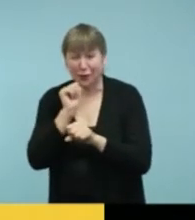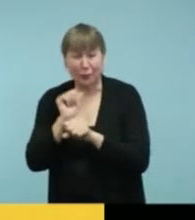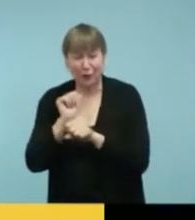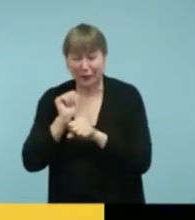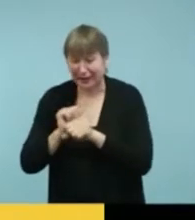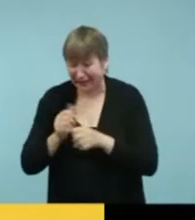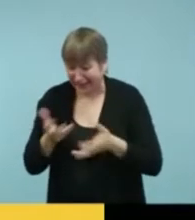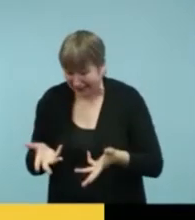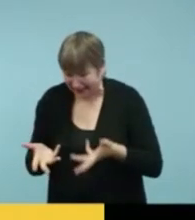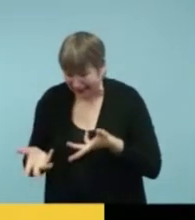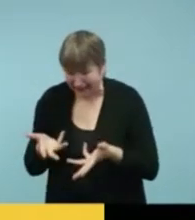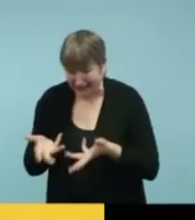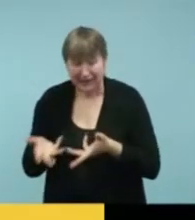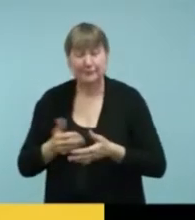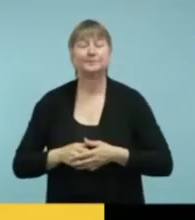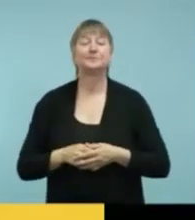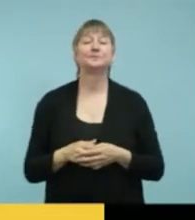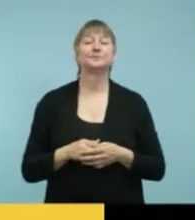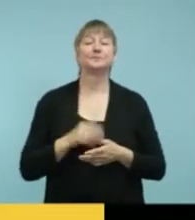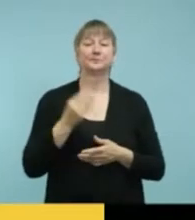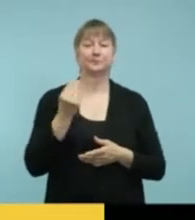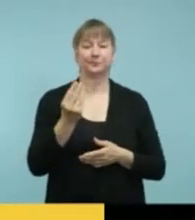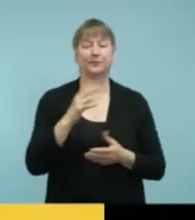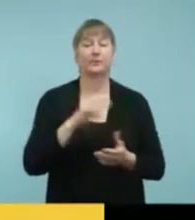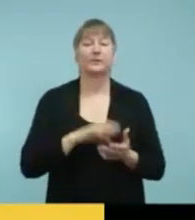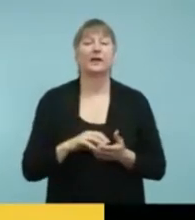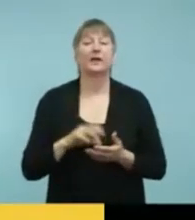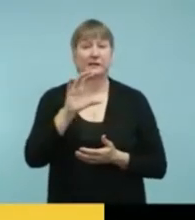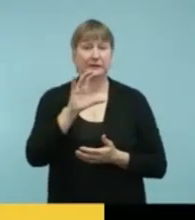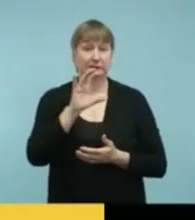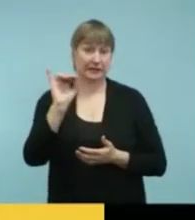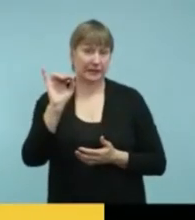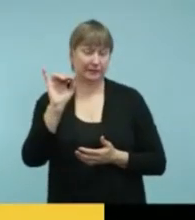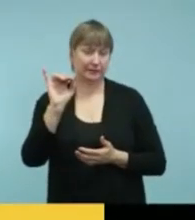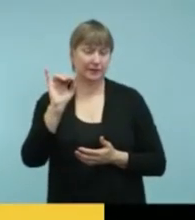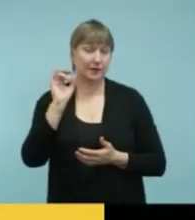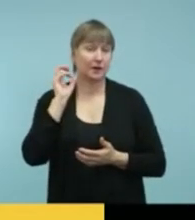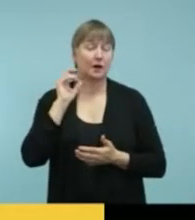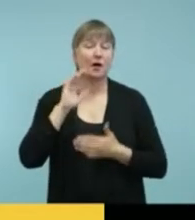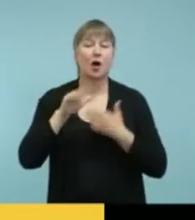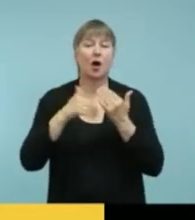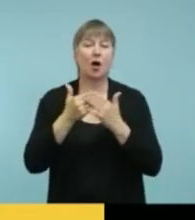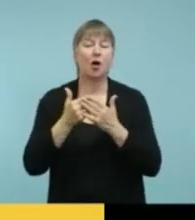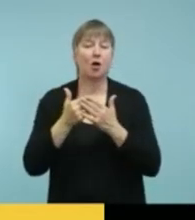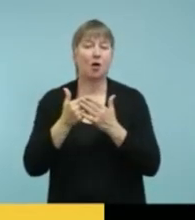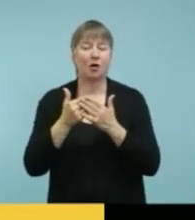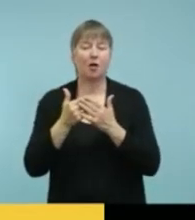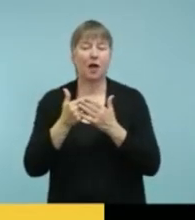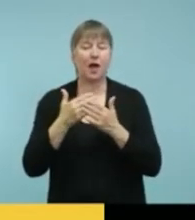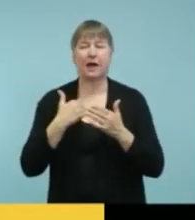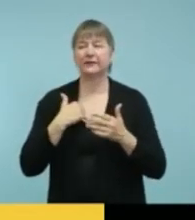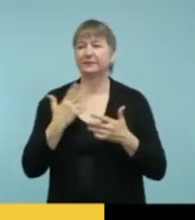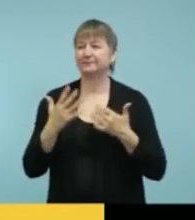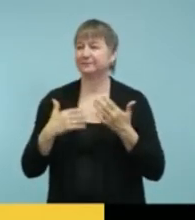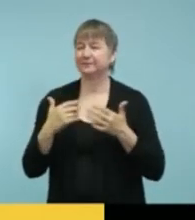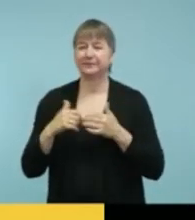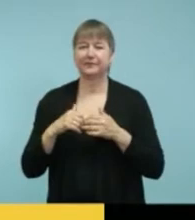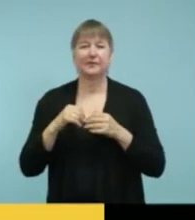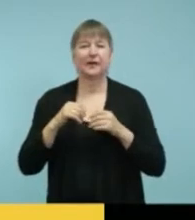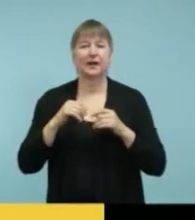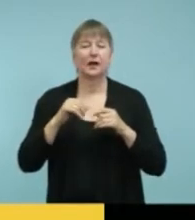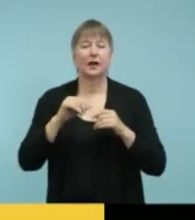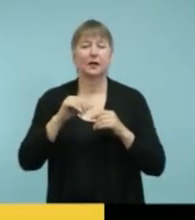So the cochlear implants, um, all have the ability to use like a monitor earphone.